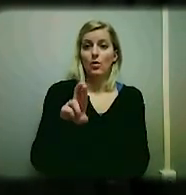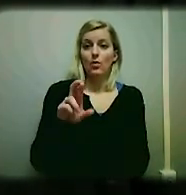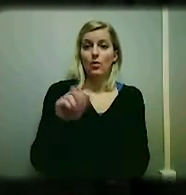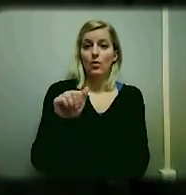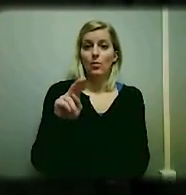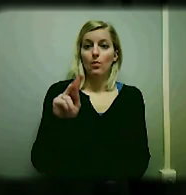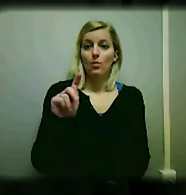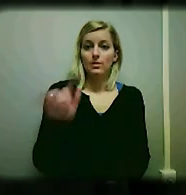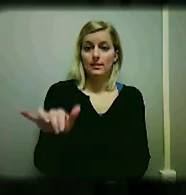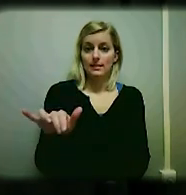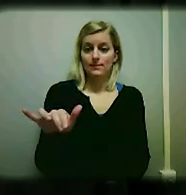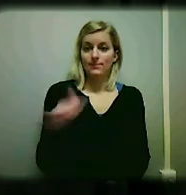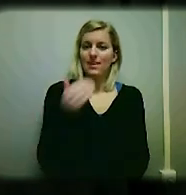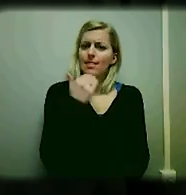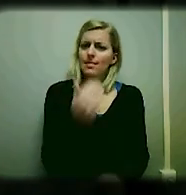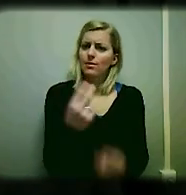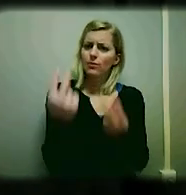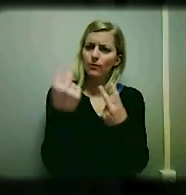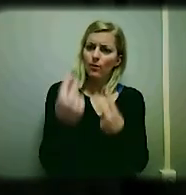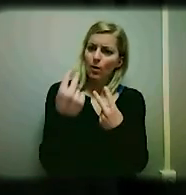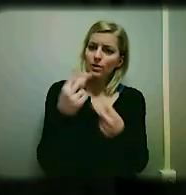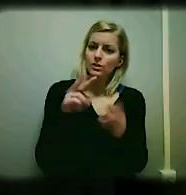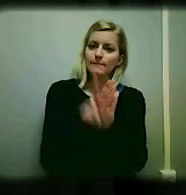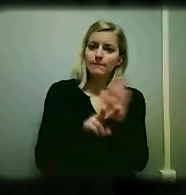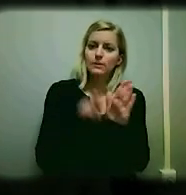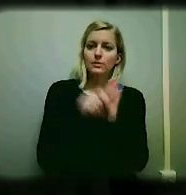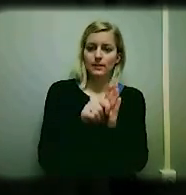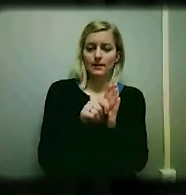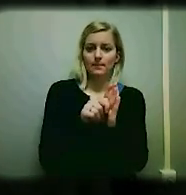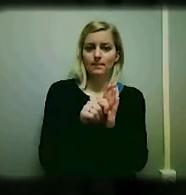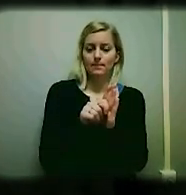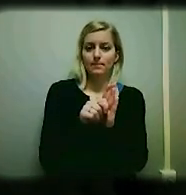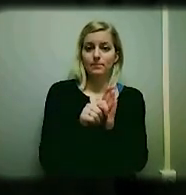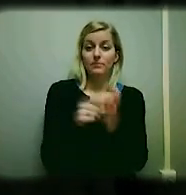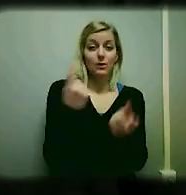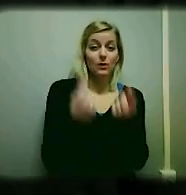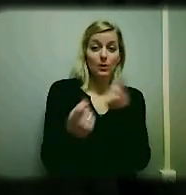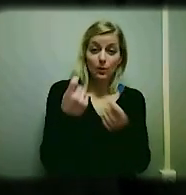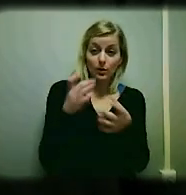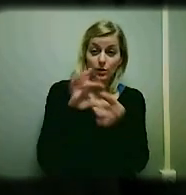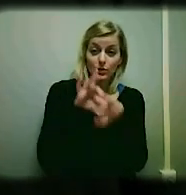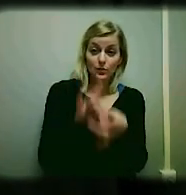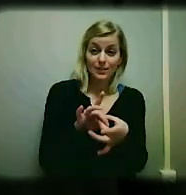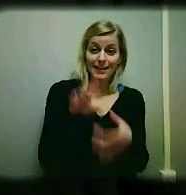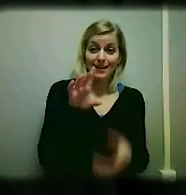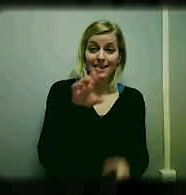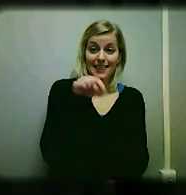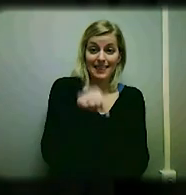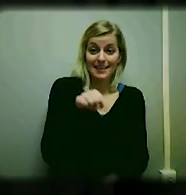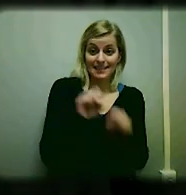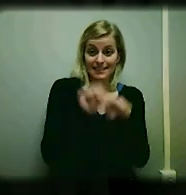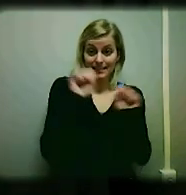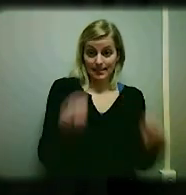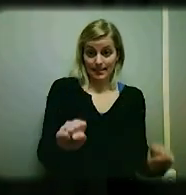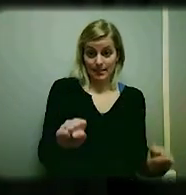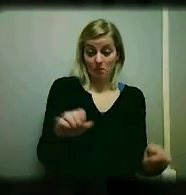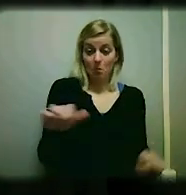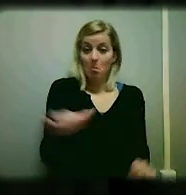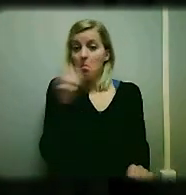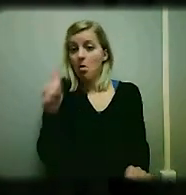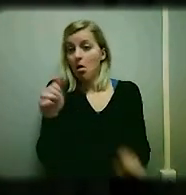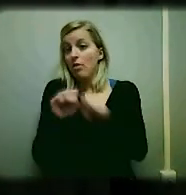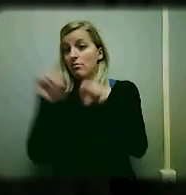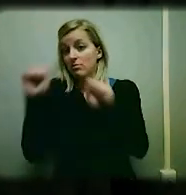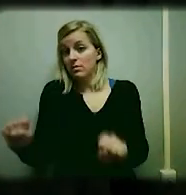Thank you for taking the time to view this video about the DigiWave personal communication systems. If you have any questions regarding this system or other DigiWave